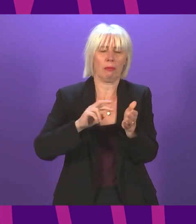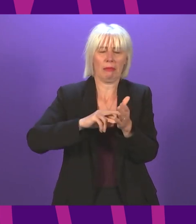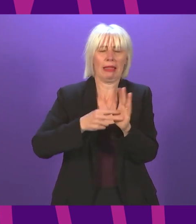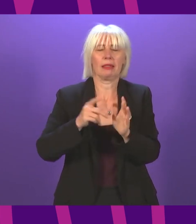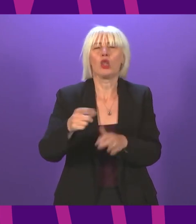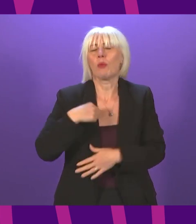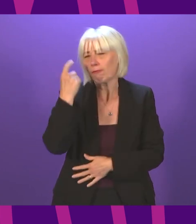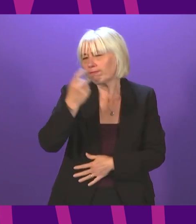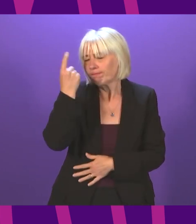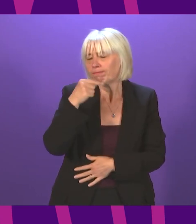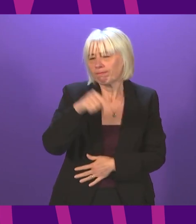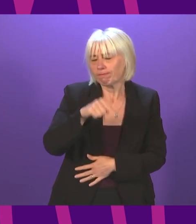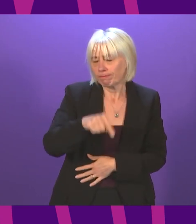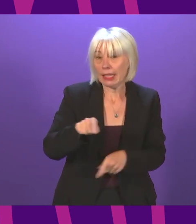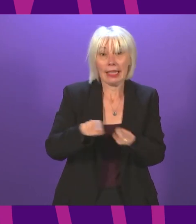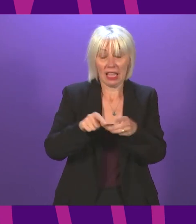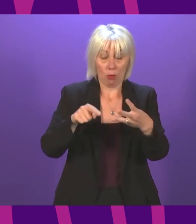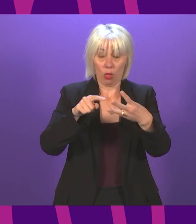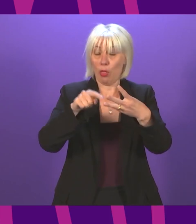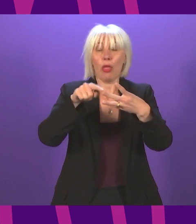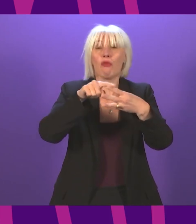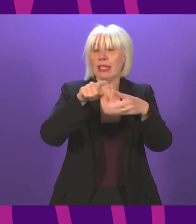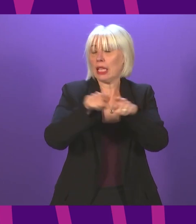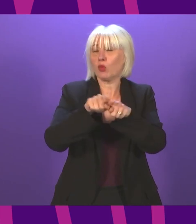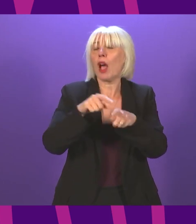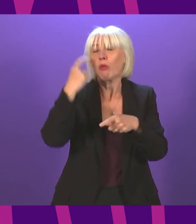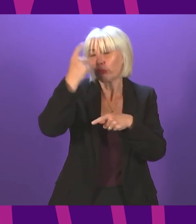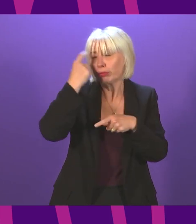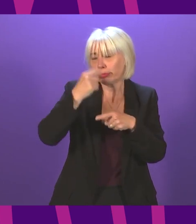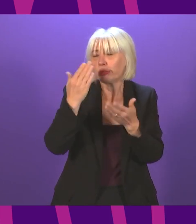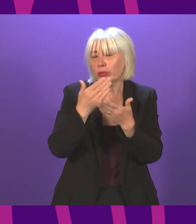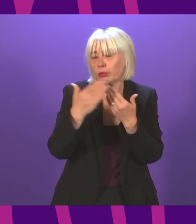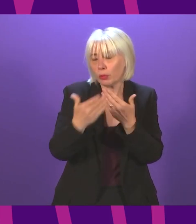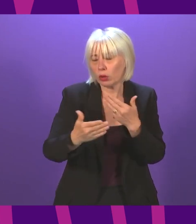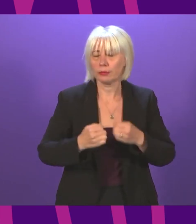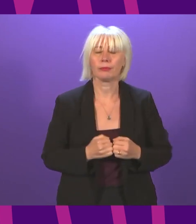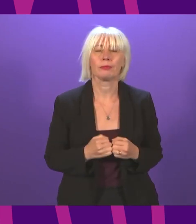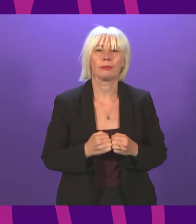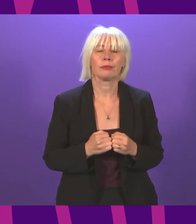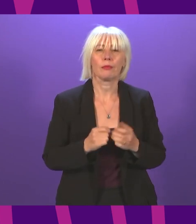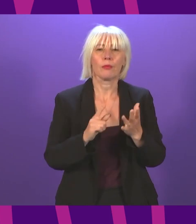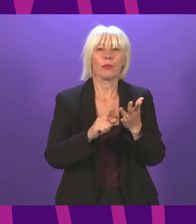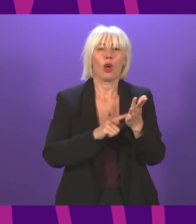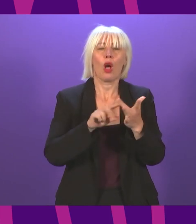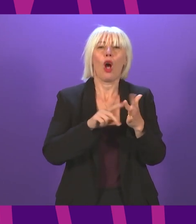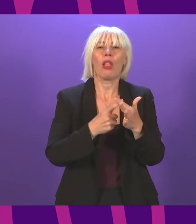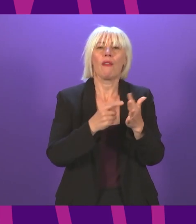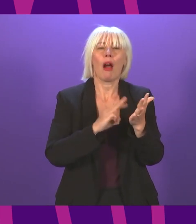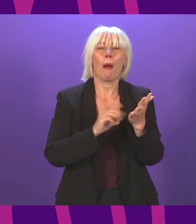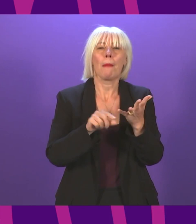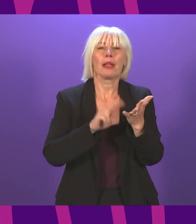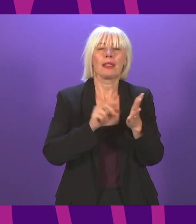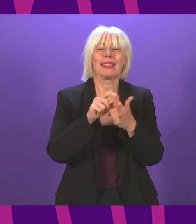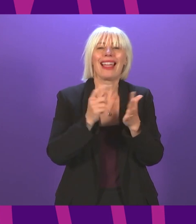very serious consideration as we will do with the other three main recommendations as well. Oliver Mundell. Thank you, Presiding Officer.